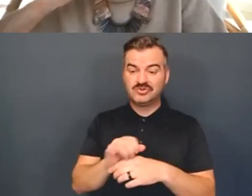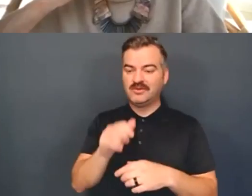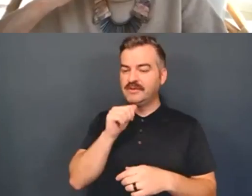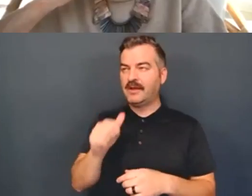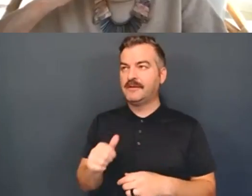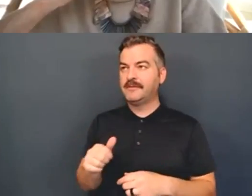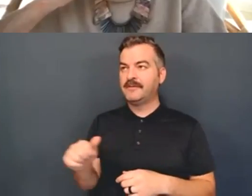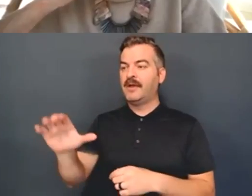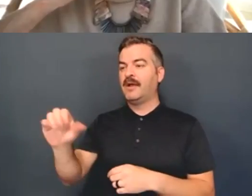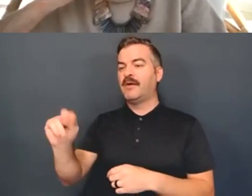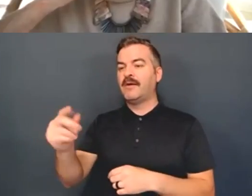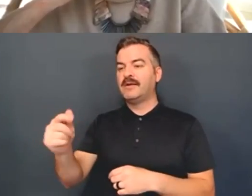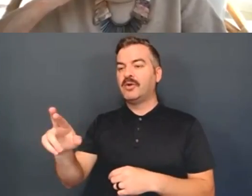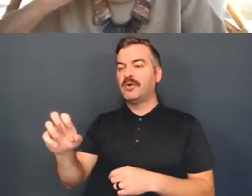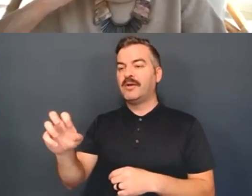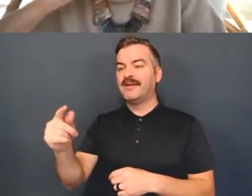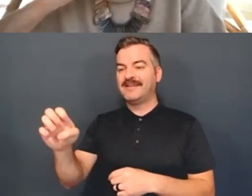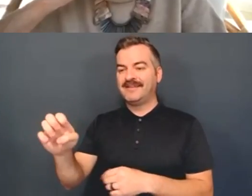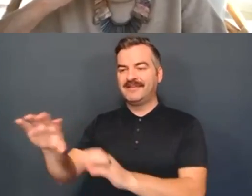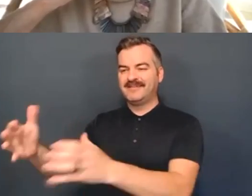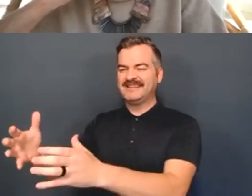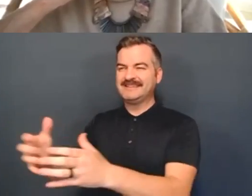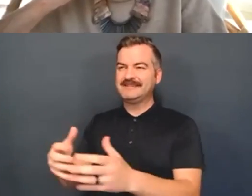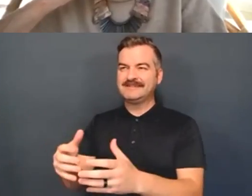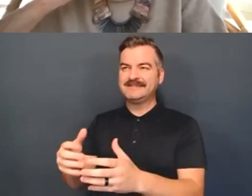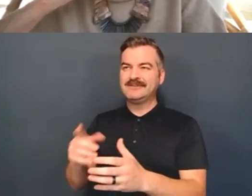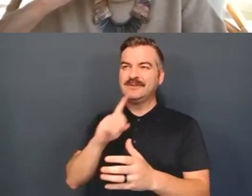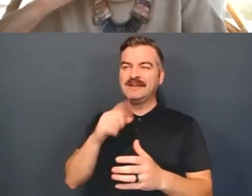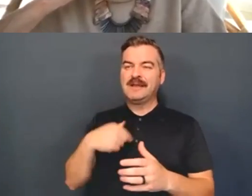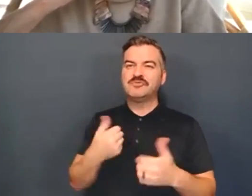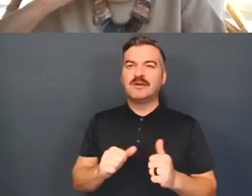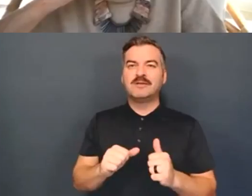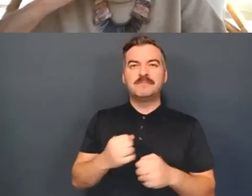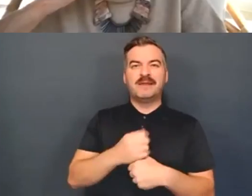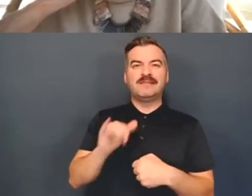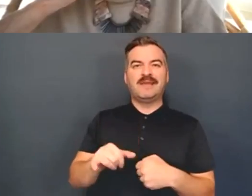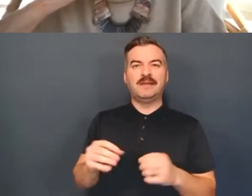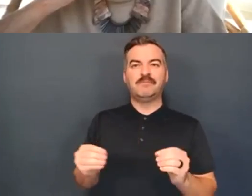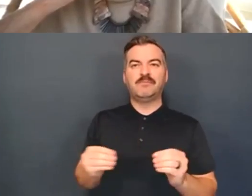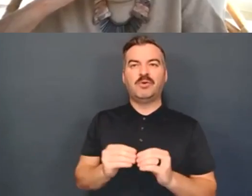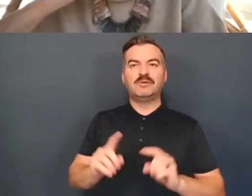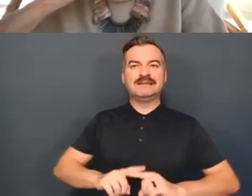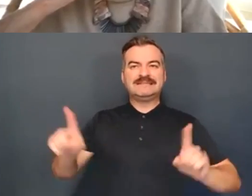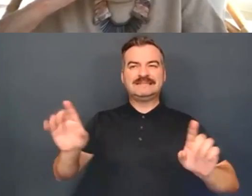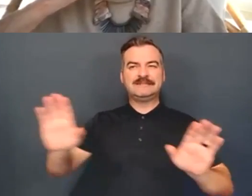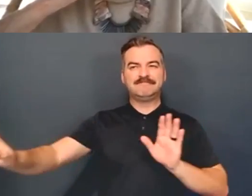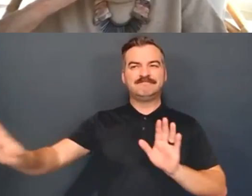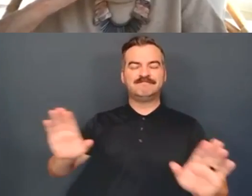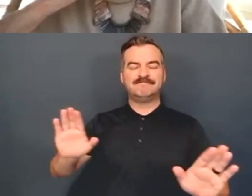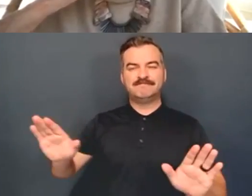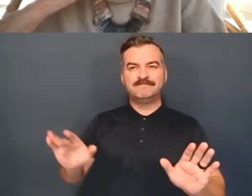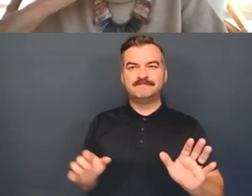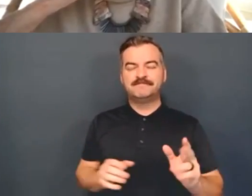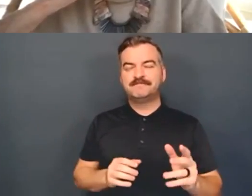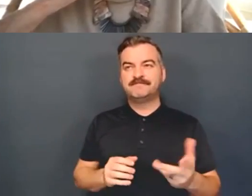congregate care is because I'm, I'm trying to make, um, a distinction that plays off of, um,